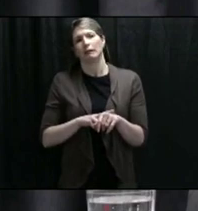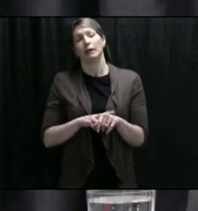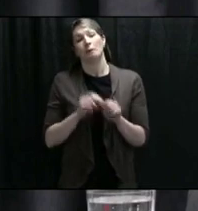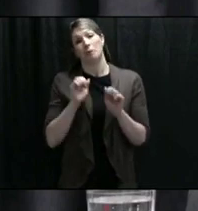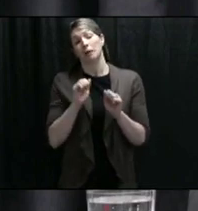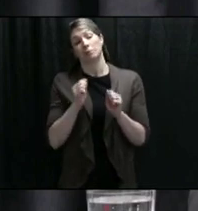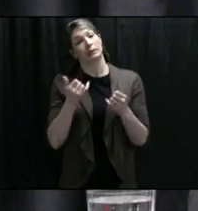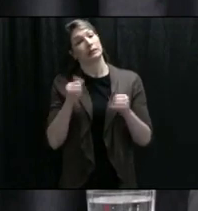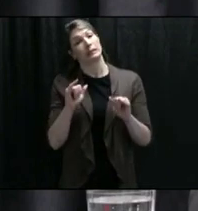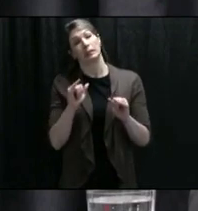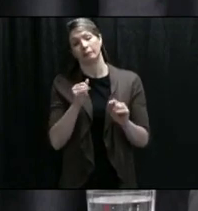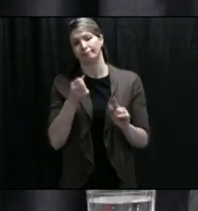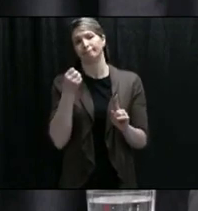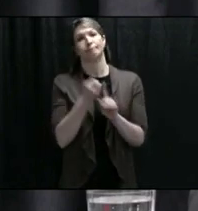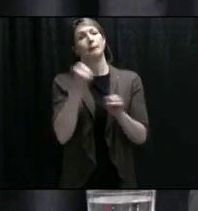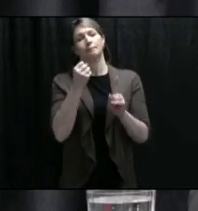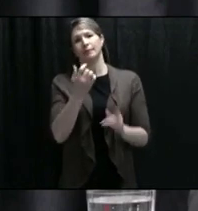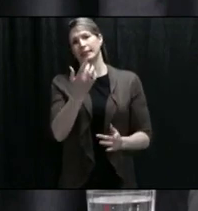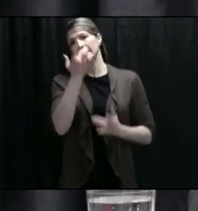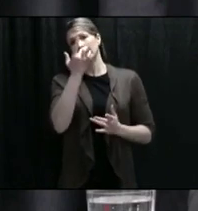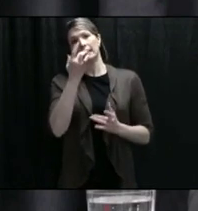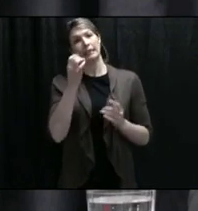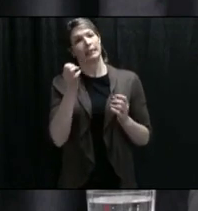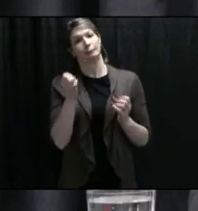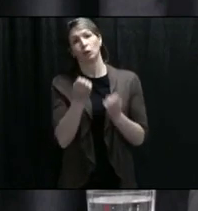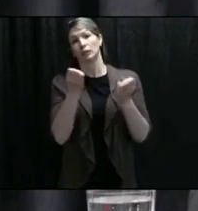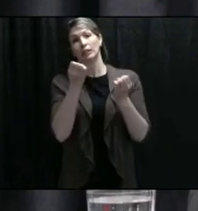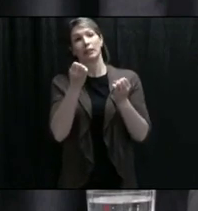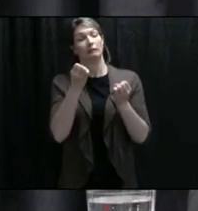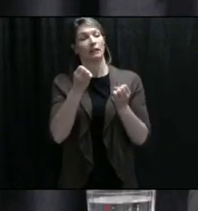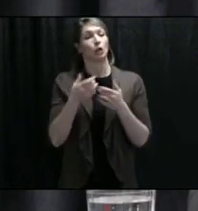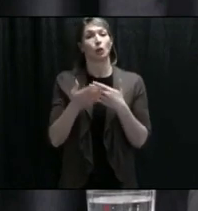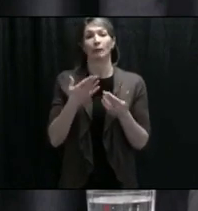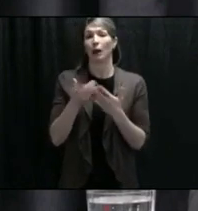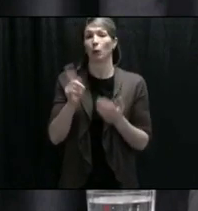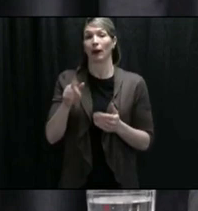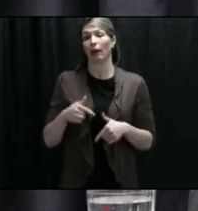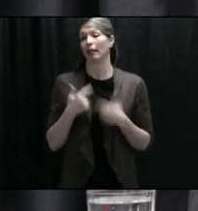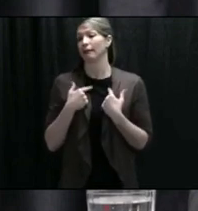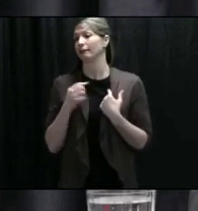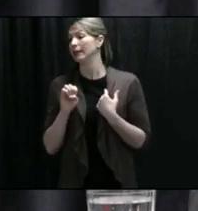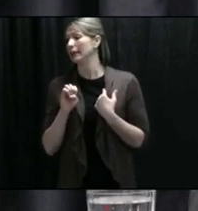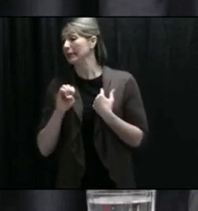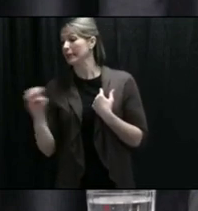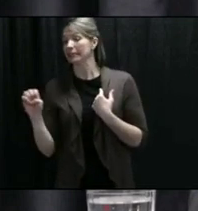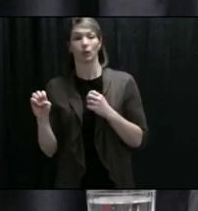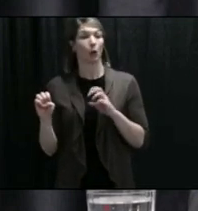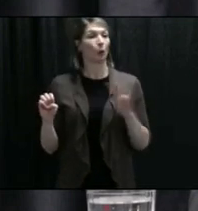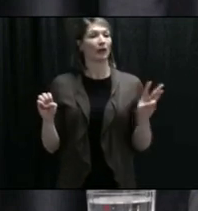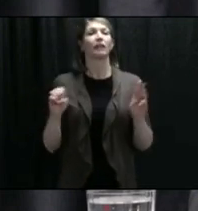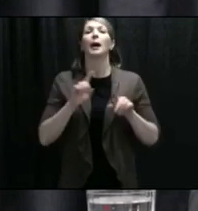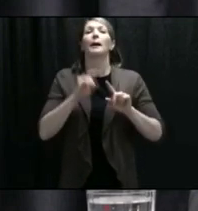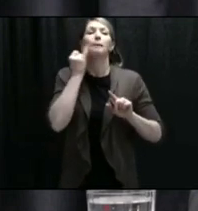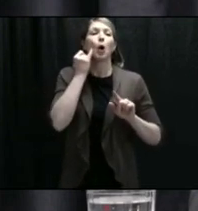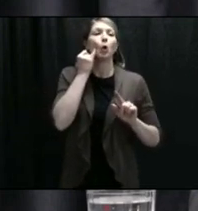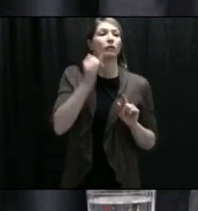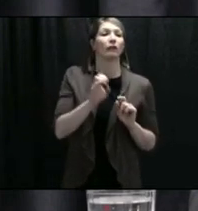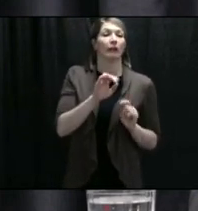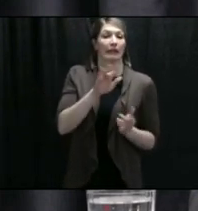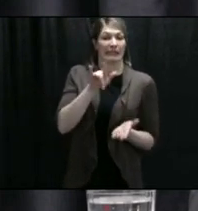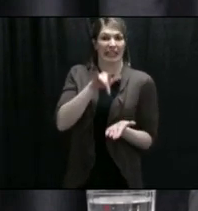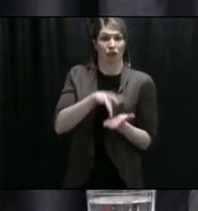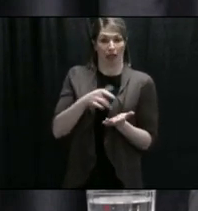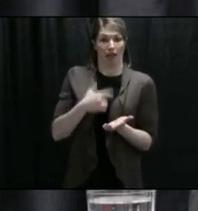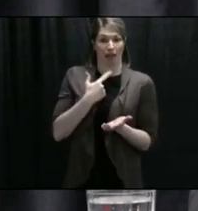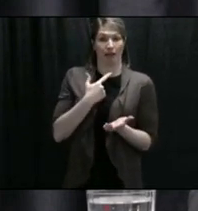services that can't, say, be provided in Labrador or in central Newfoundland and have to be moved to the Health Science